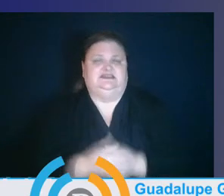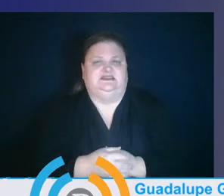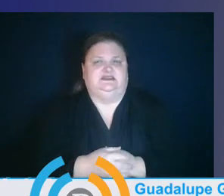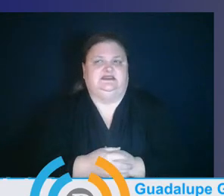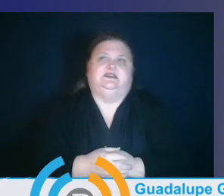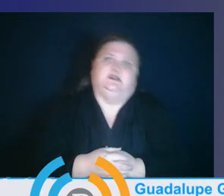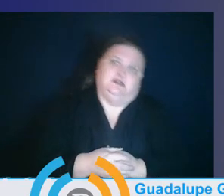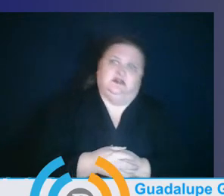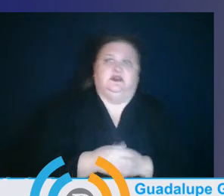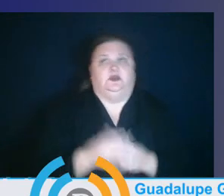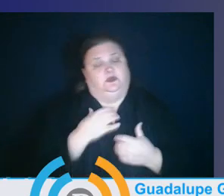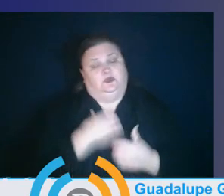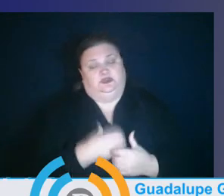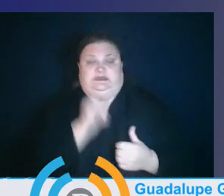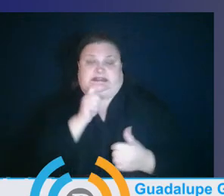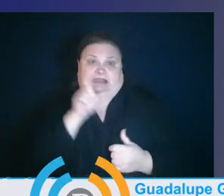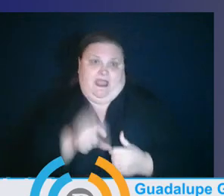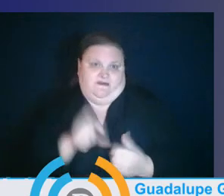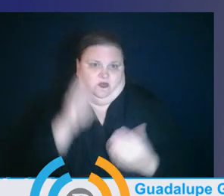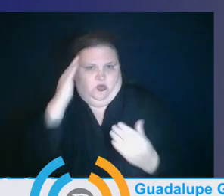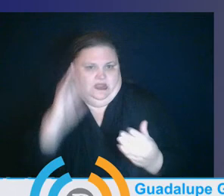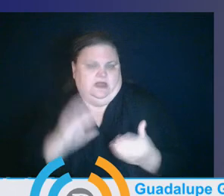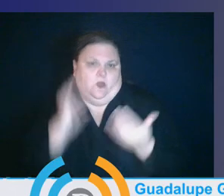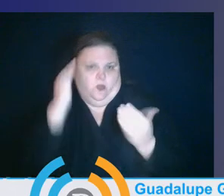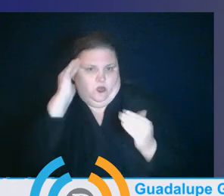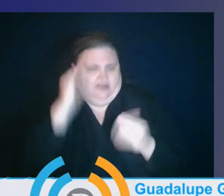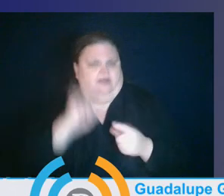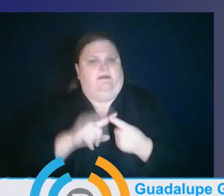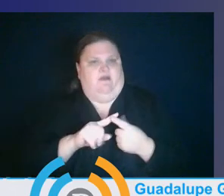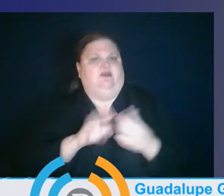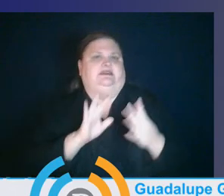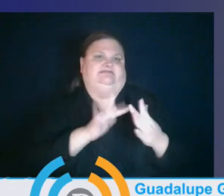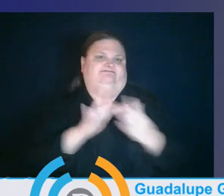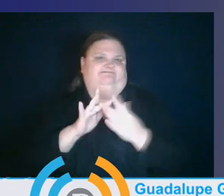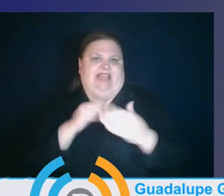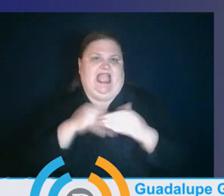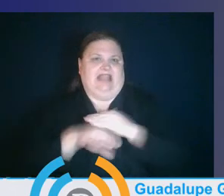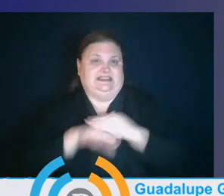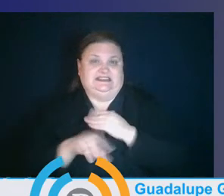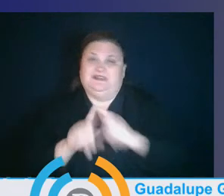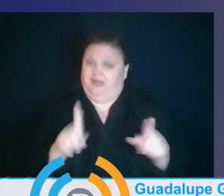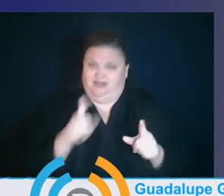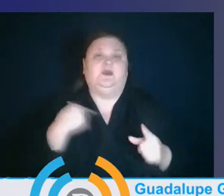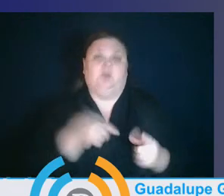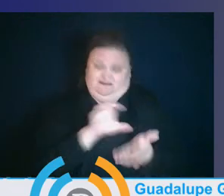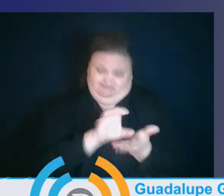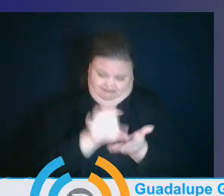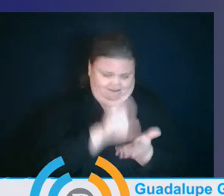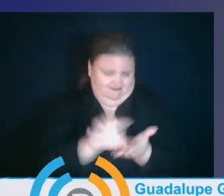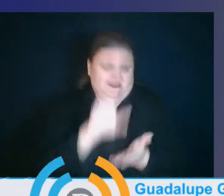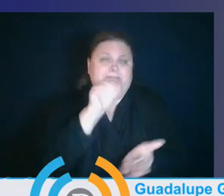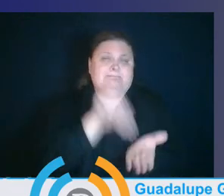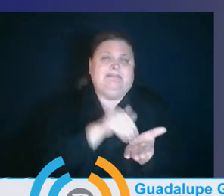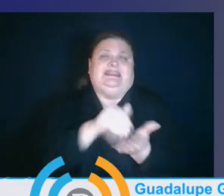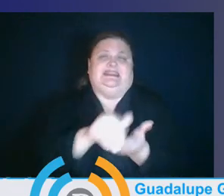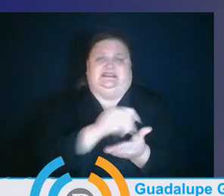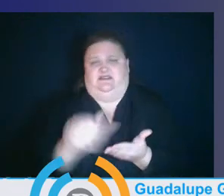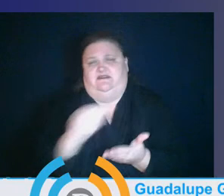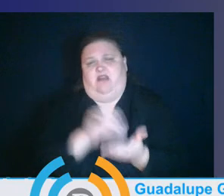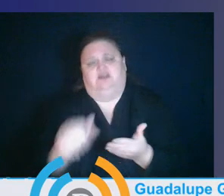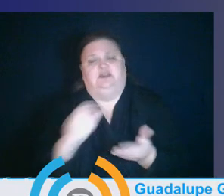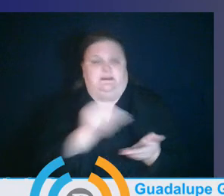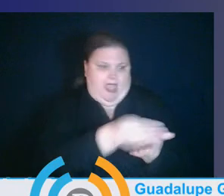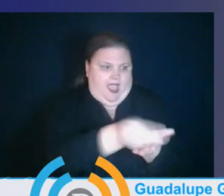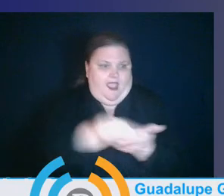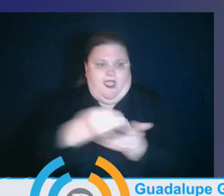digital deserts in some of our neighborhoods. But guess what? We spent millions on making sure that our students had a device so that they had a